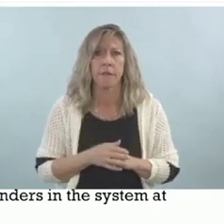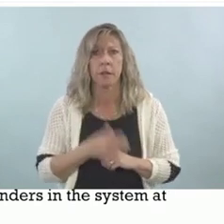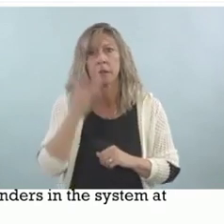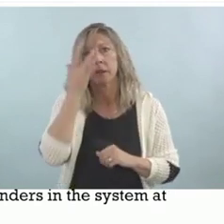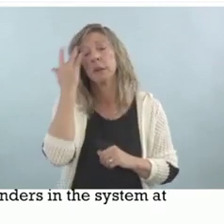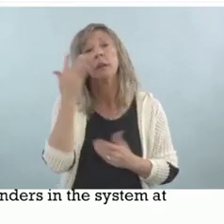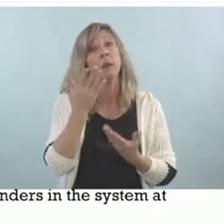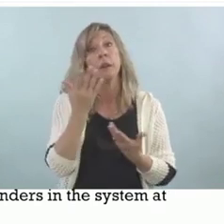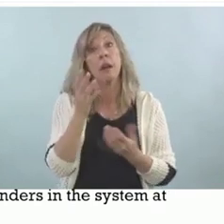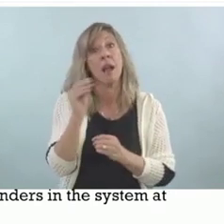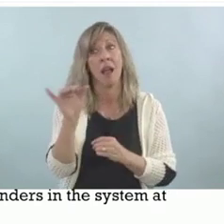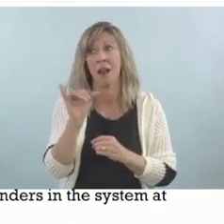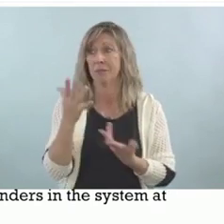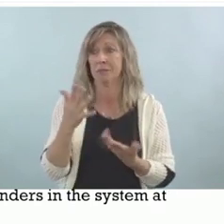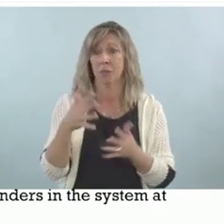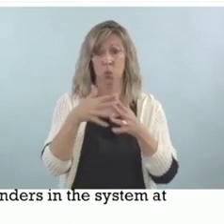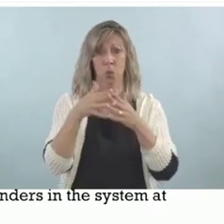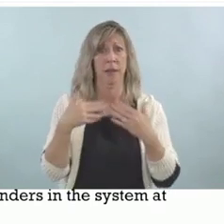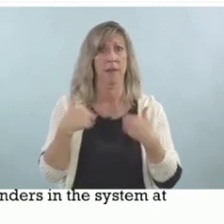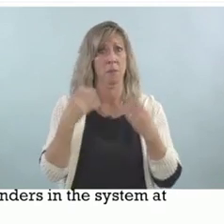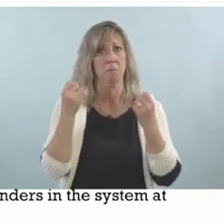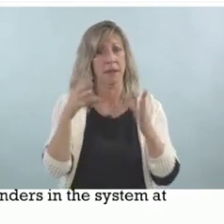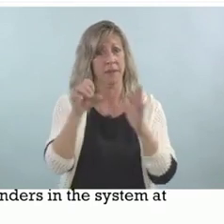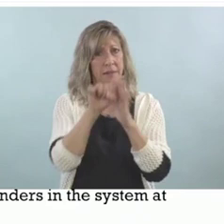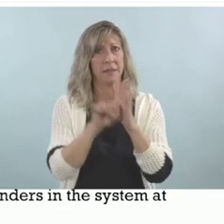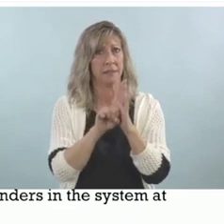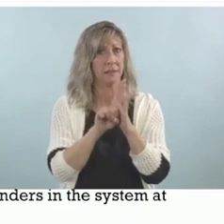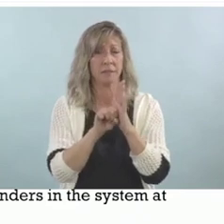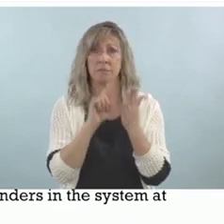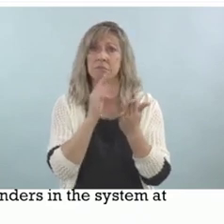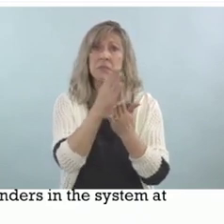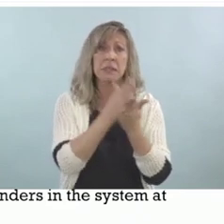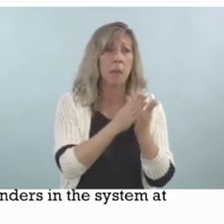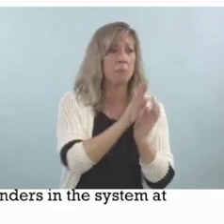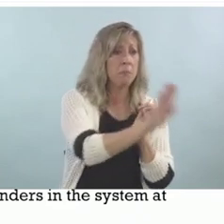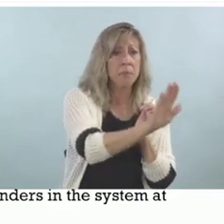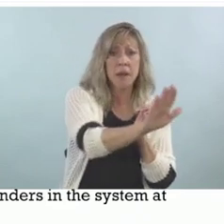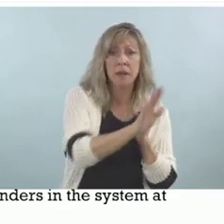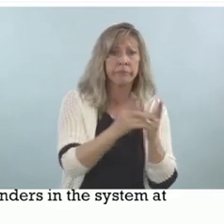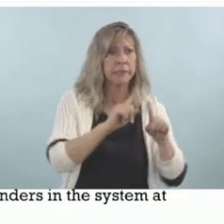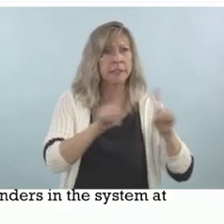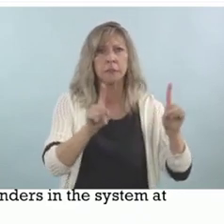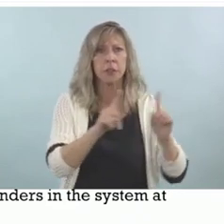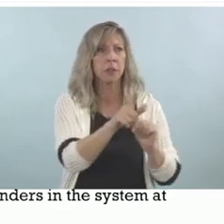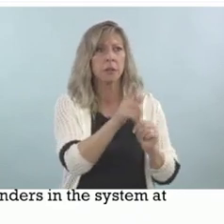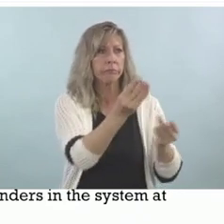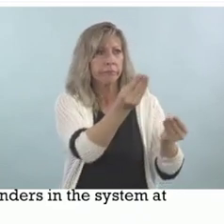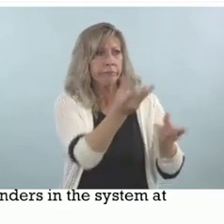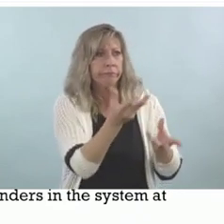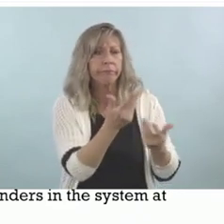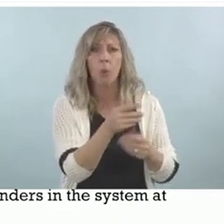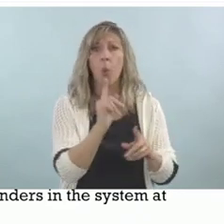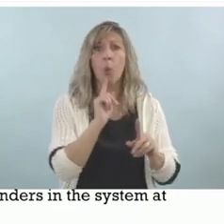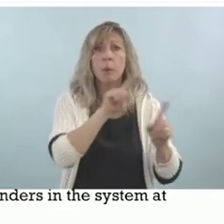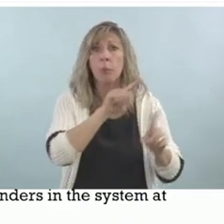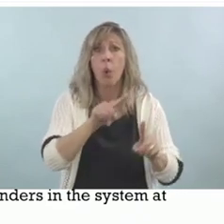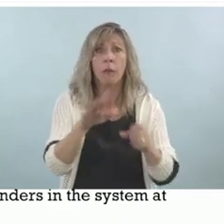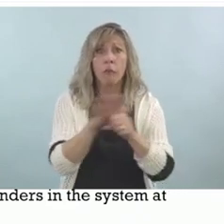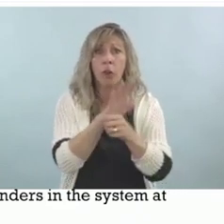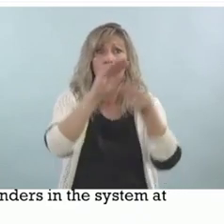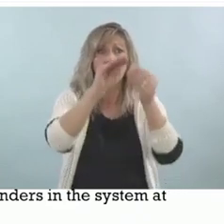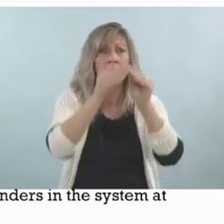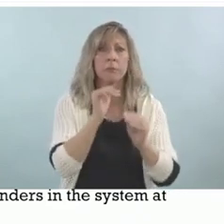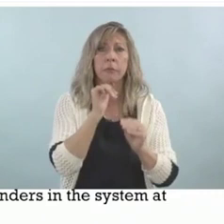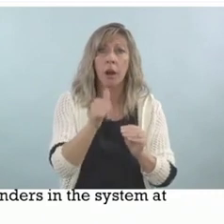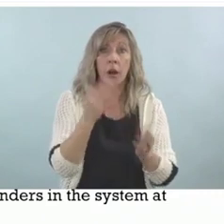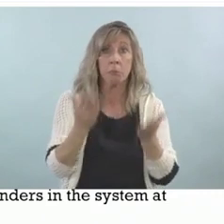different numbers. Some of them don't report, you know, numbers at all. They might give you the total number of people in prison. And sometimes they break that